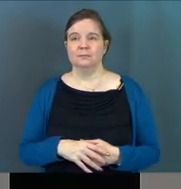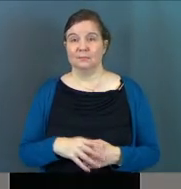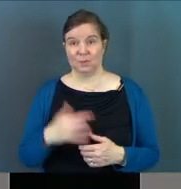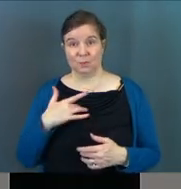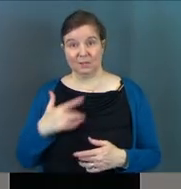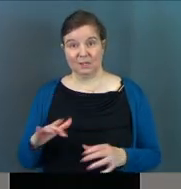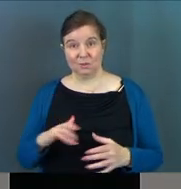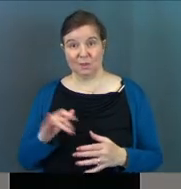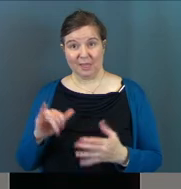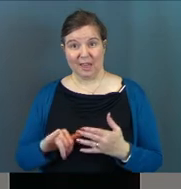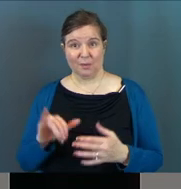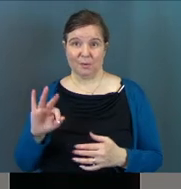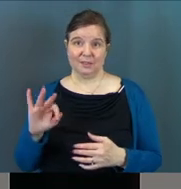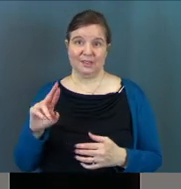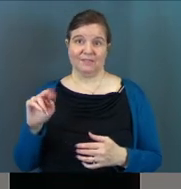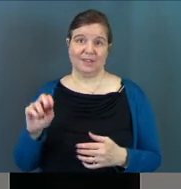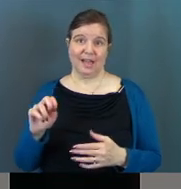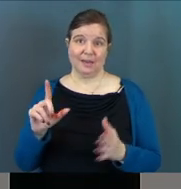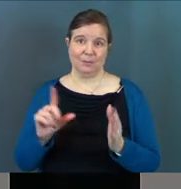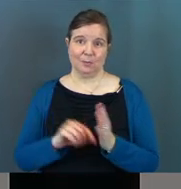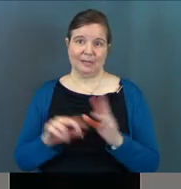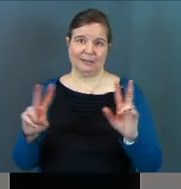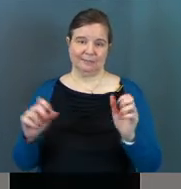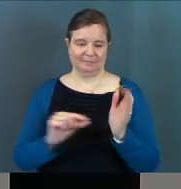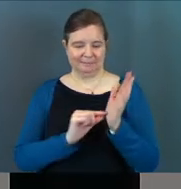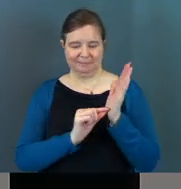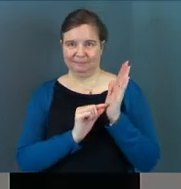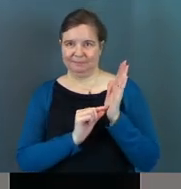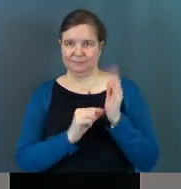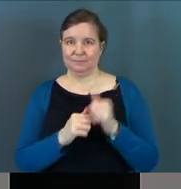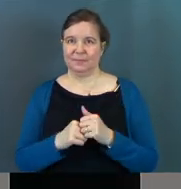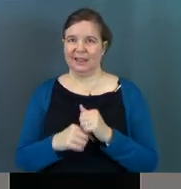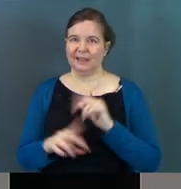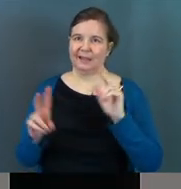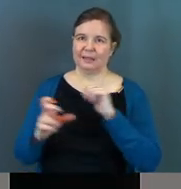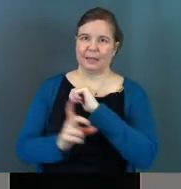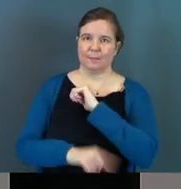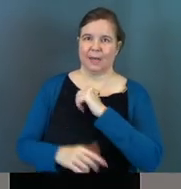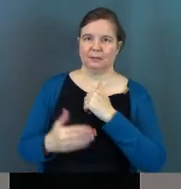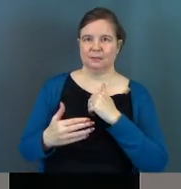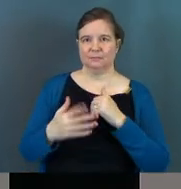Don't we do the fine print thing? We do the penalty box thing.